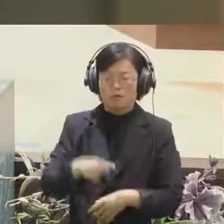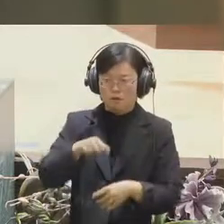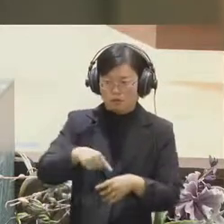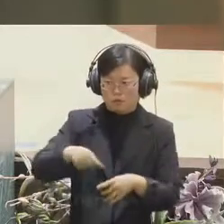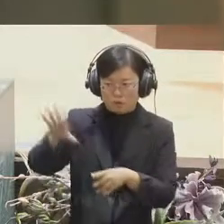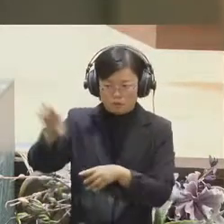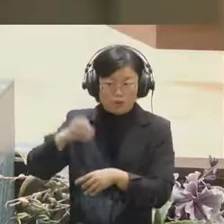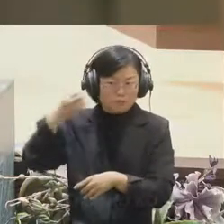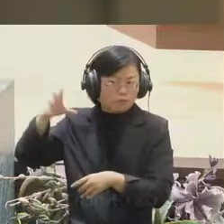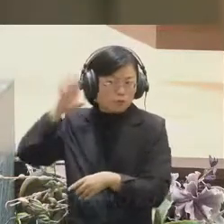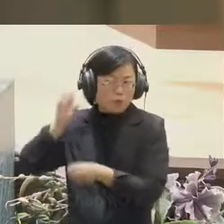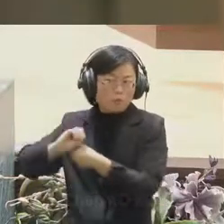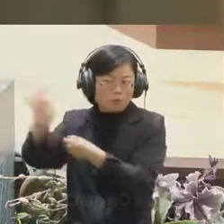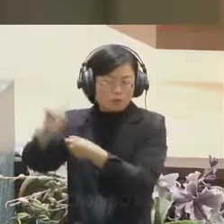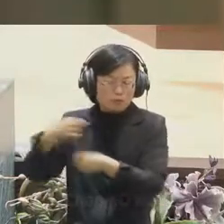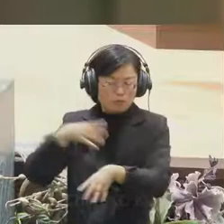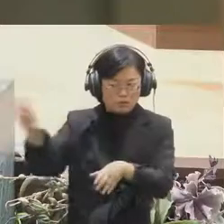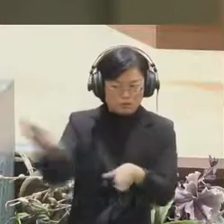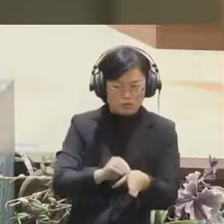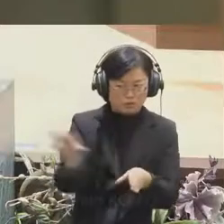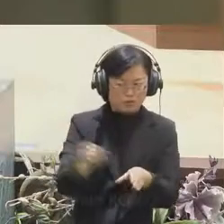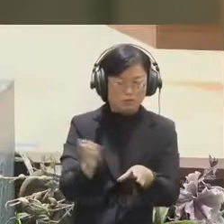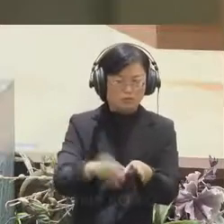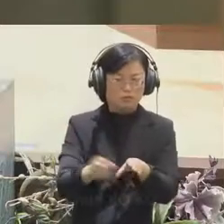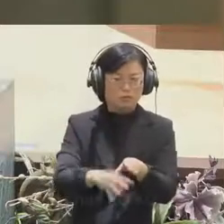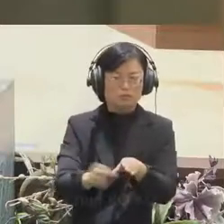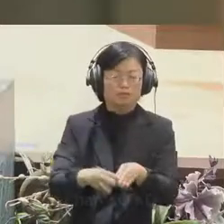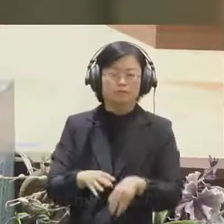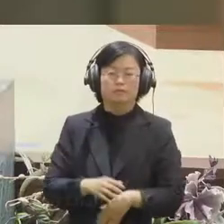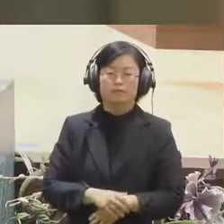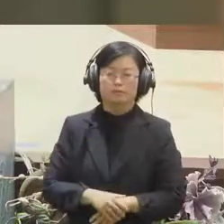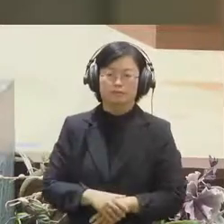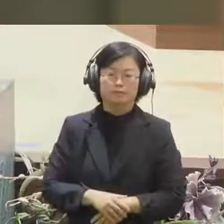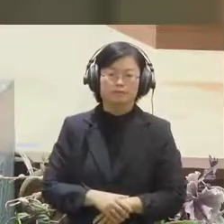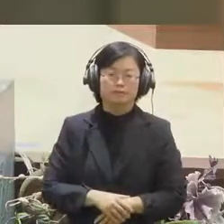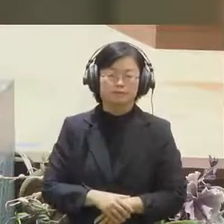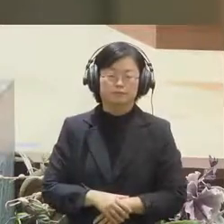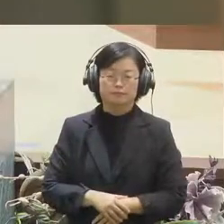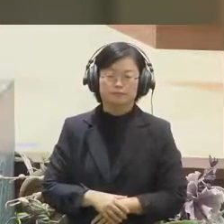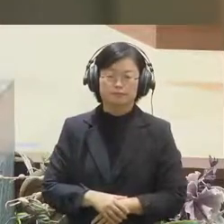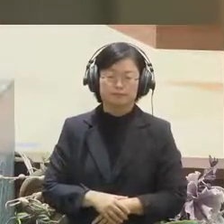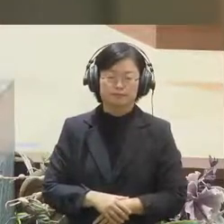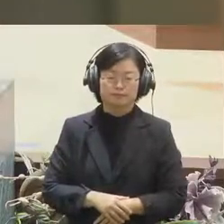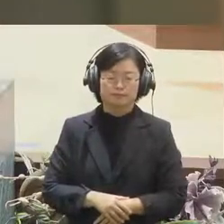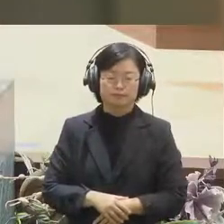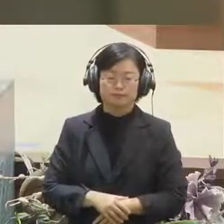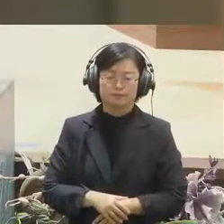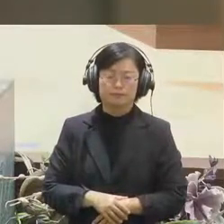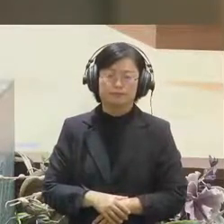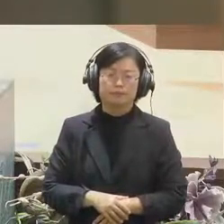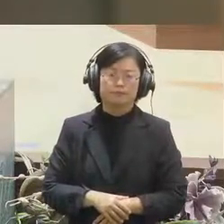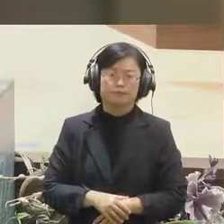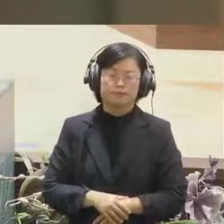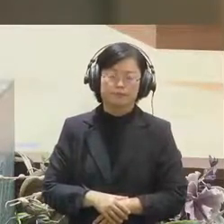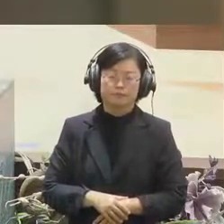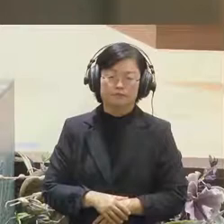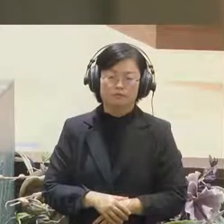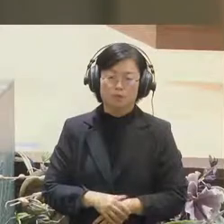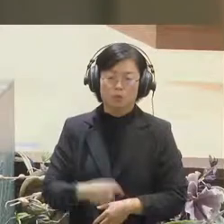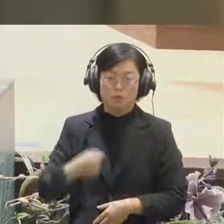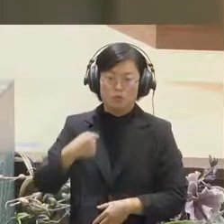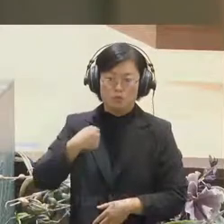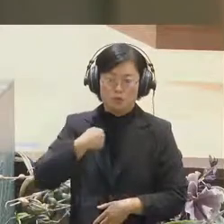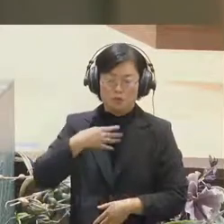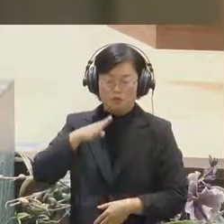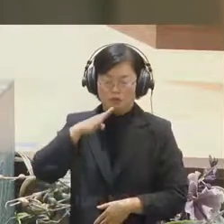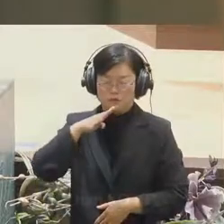is transferred to the spreadsheet along with the reference link. That was